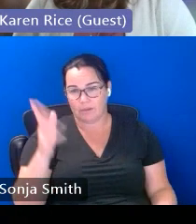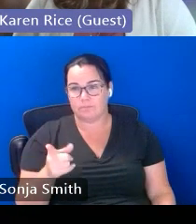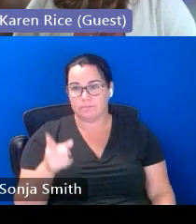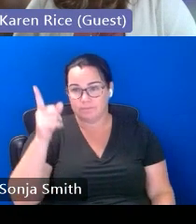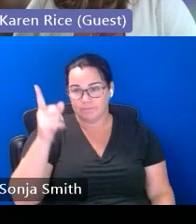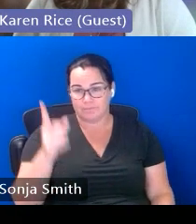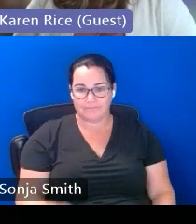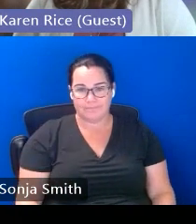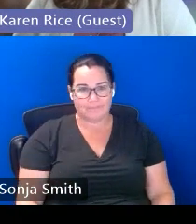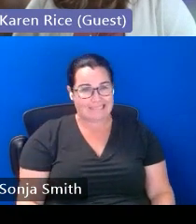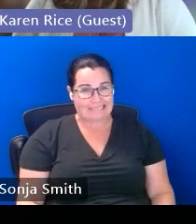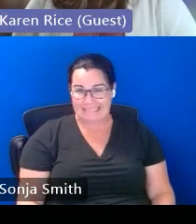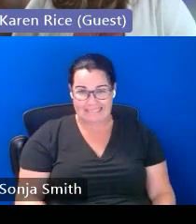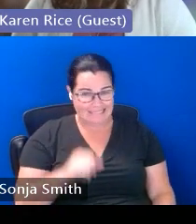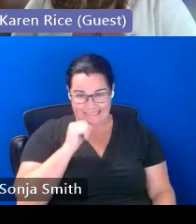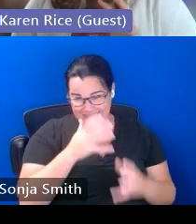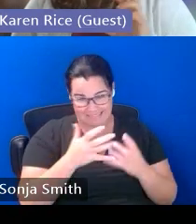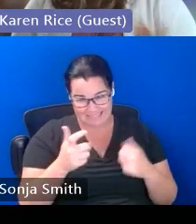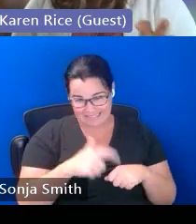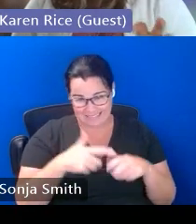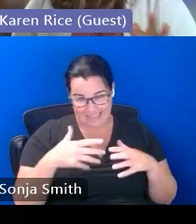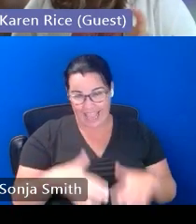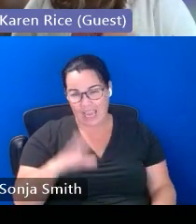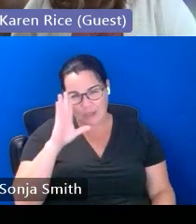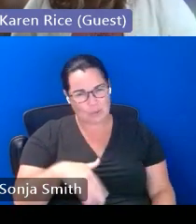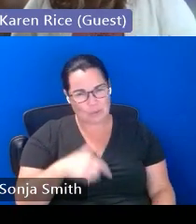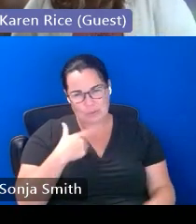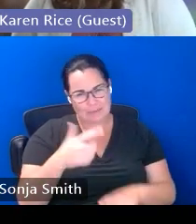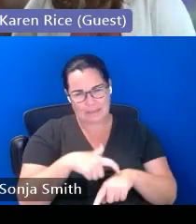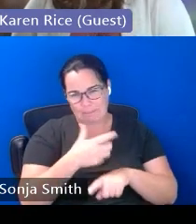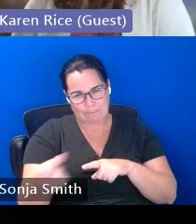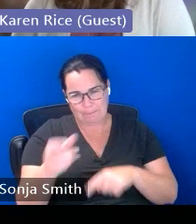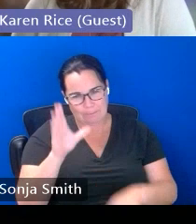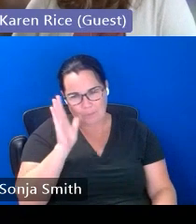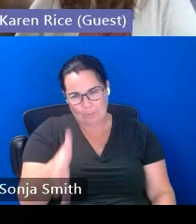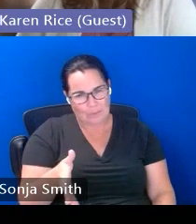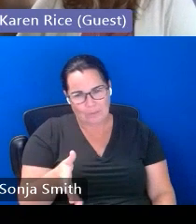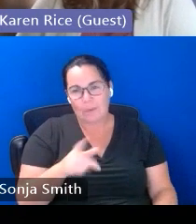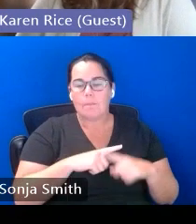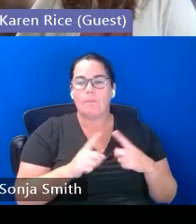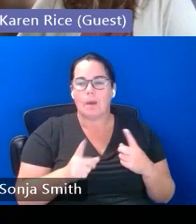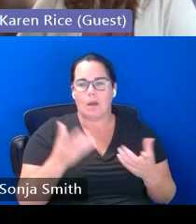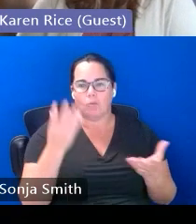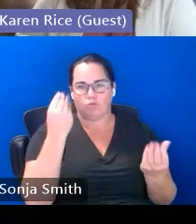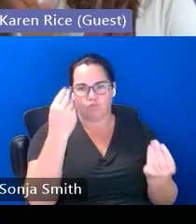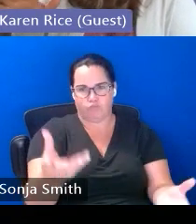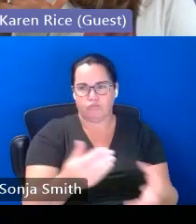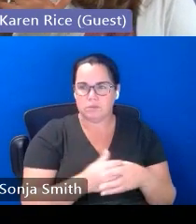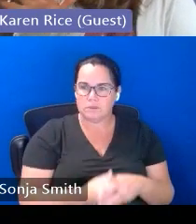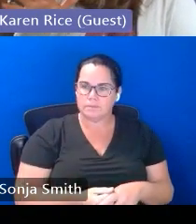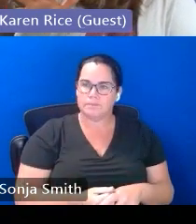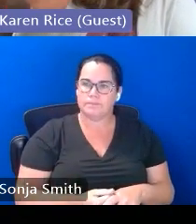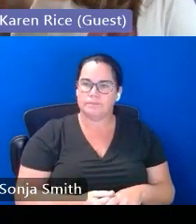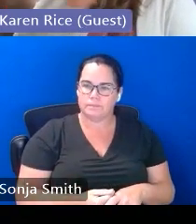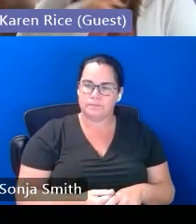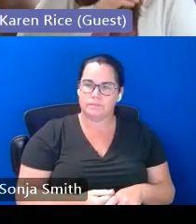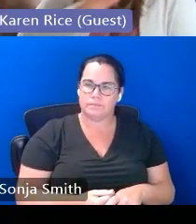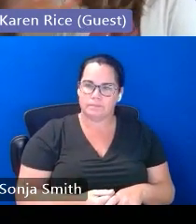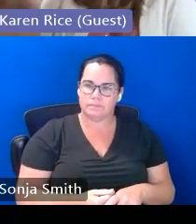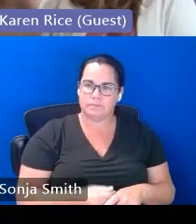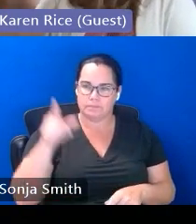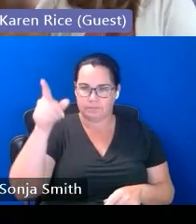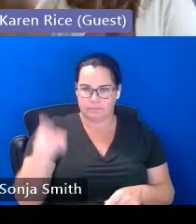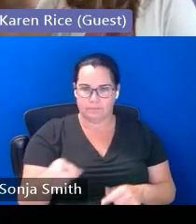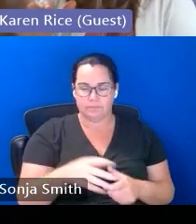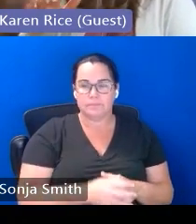too much time to cover it and i knew that we wouldn't but like i said i wanted you to have the information um this landscape so this